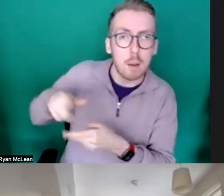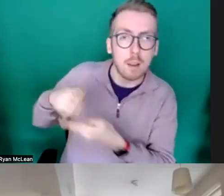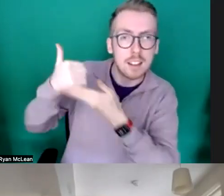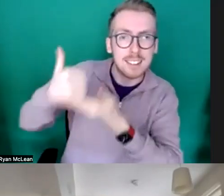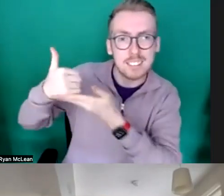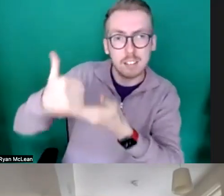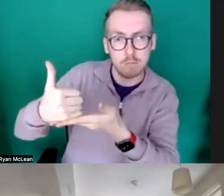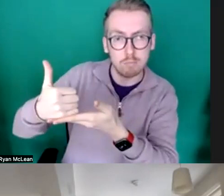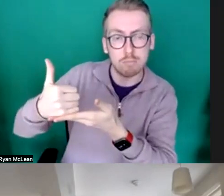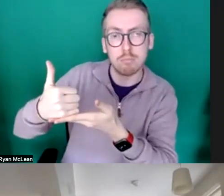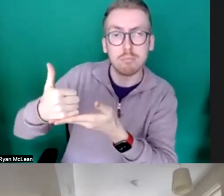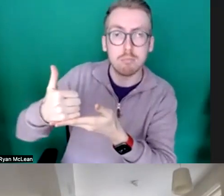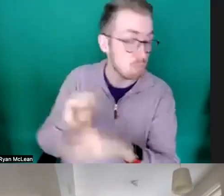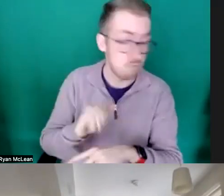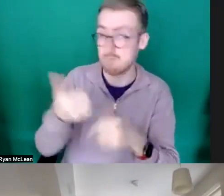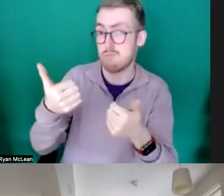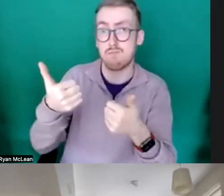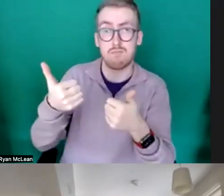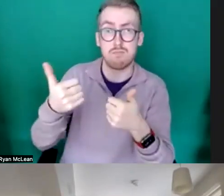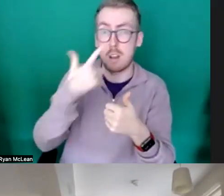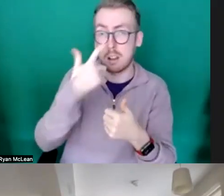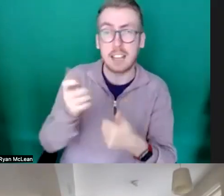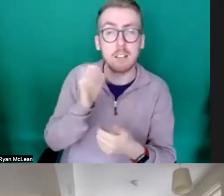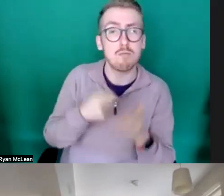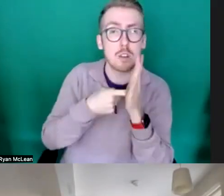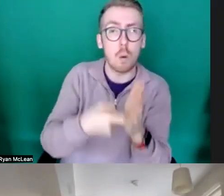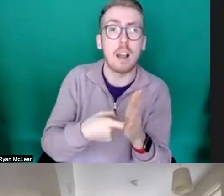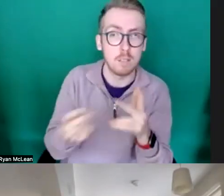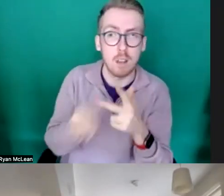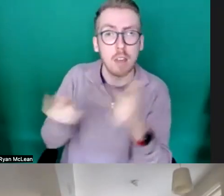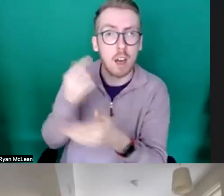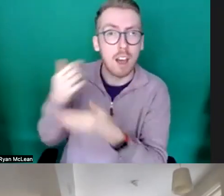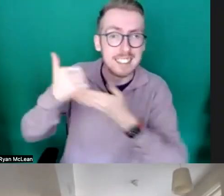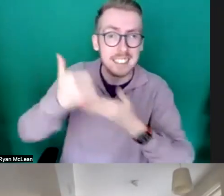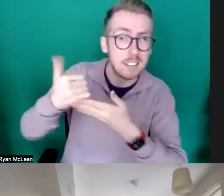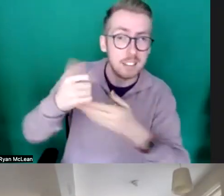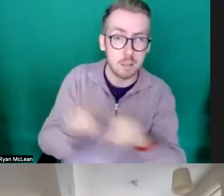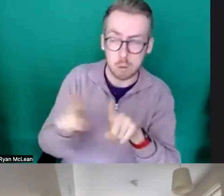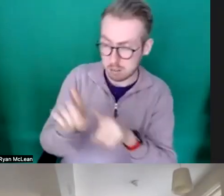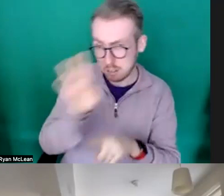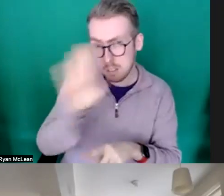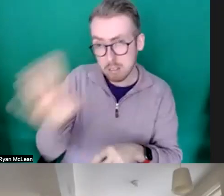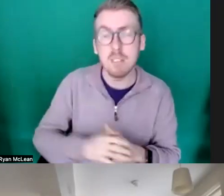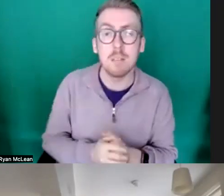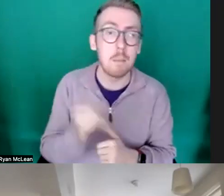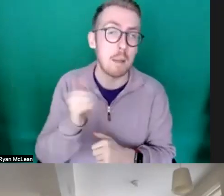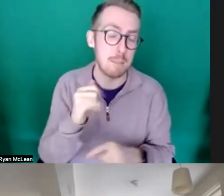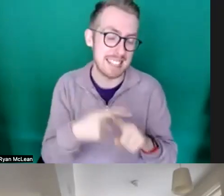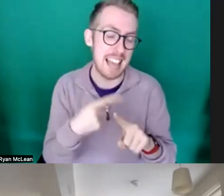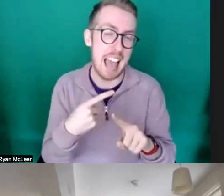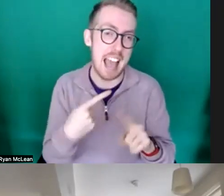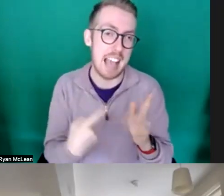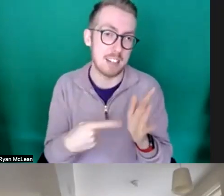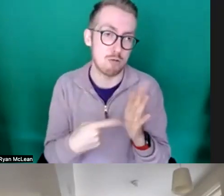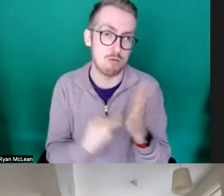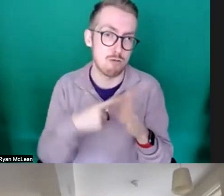application uh then that's something that you can request support from directly um and it might be that either one of the extracts team might be